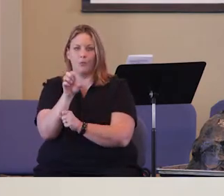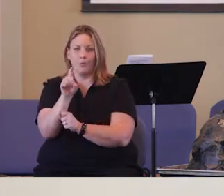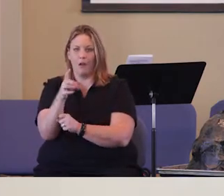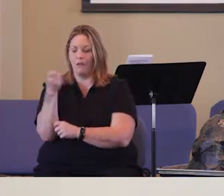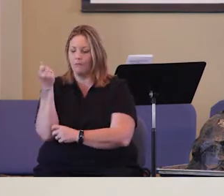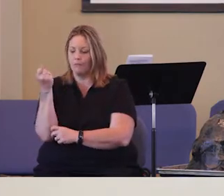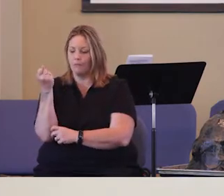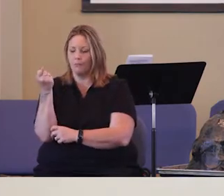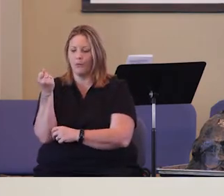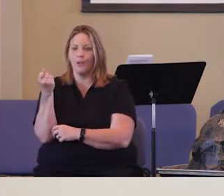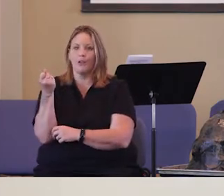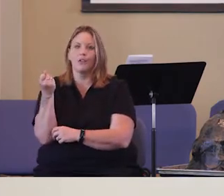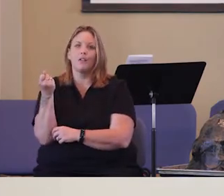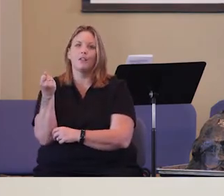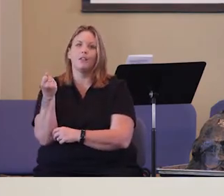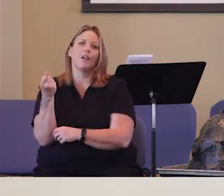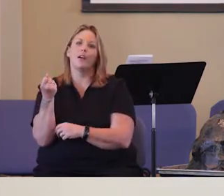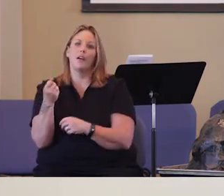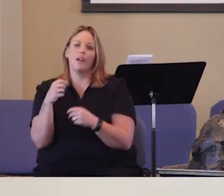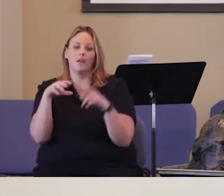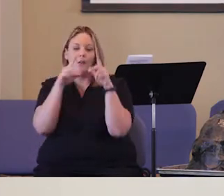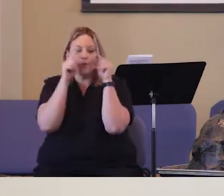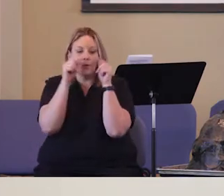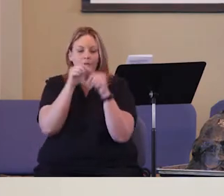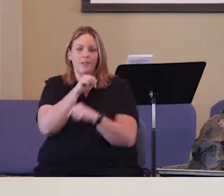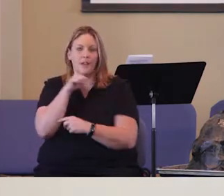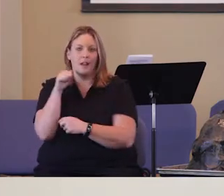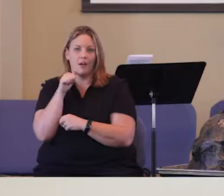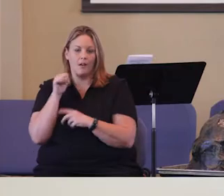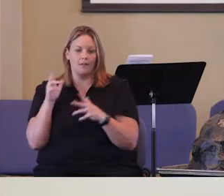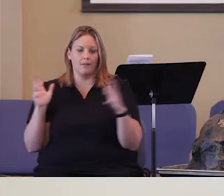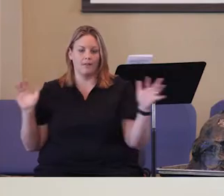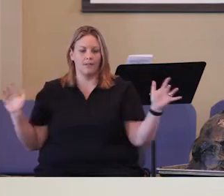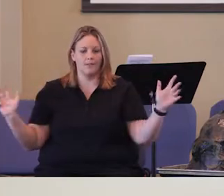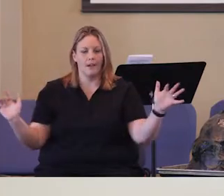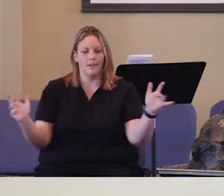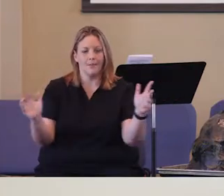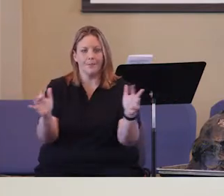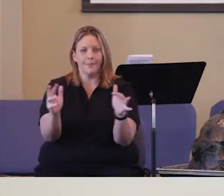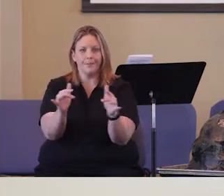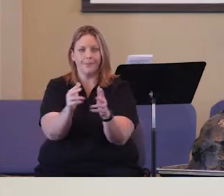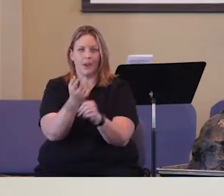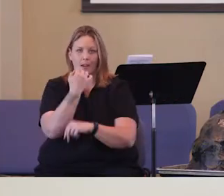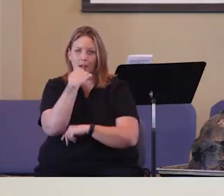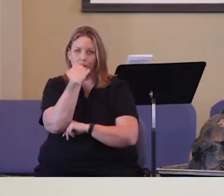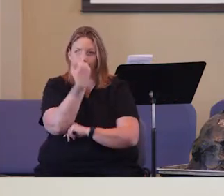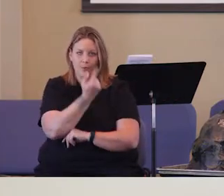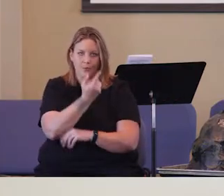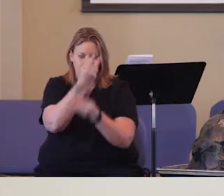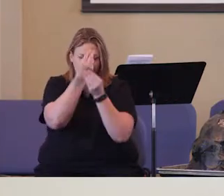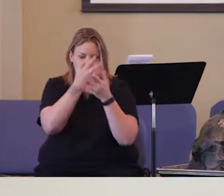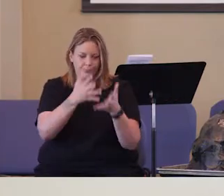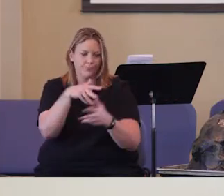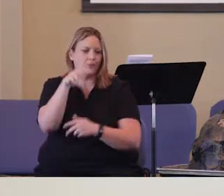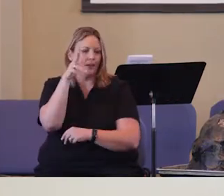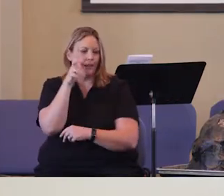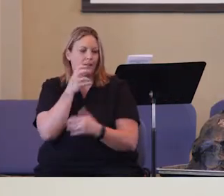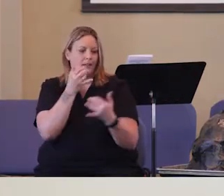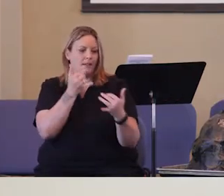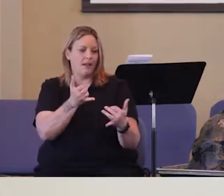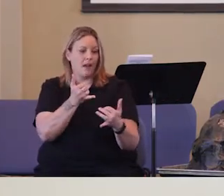he commanded him. And Moses and Aaron gathered the assembly together before the rock. And said to them, Hear now, you rebels,